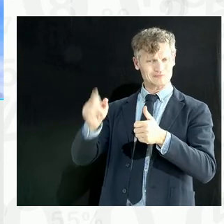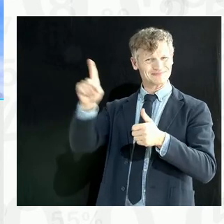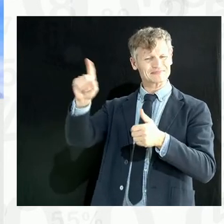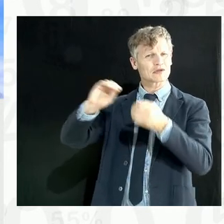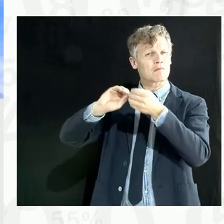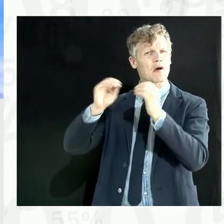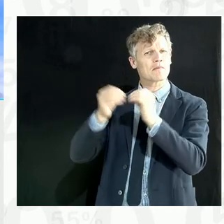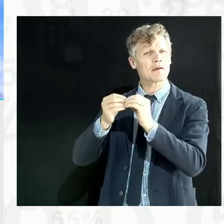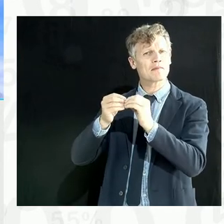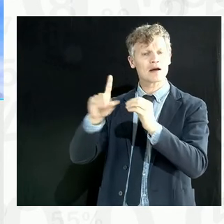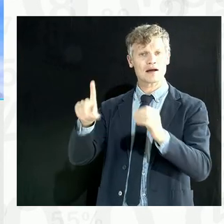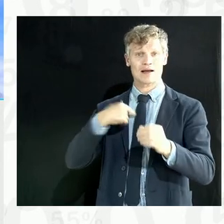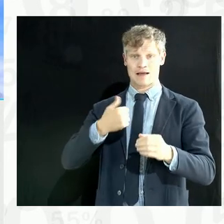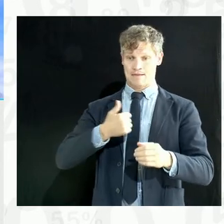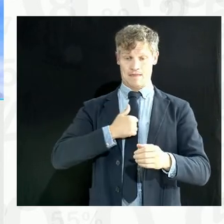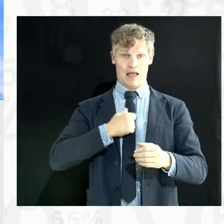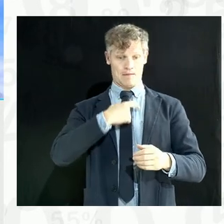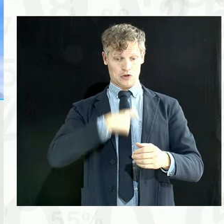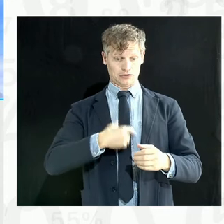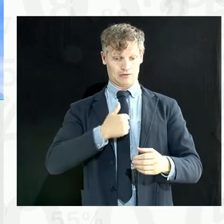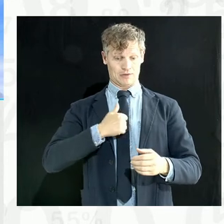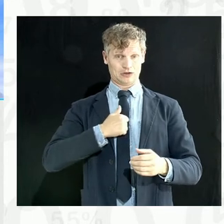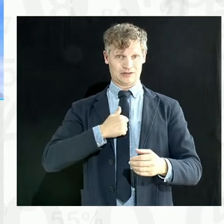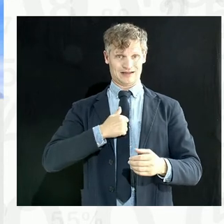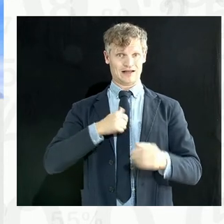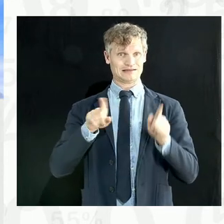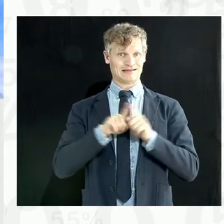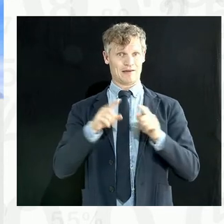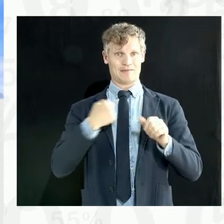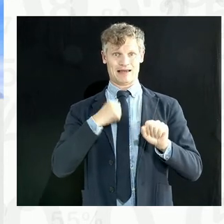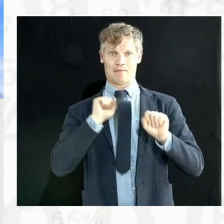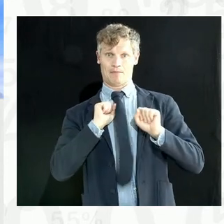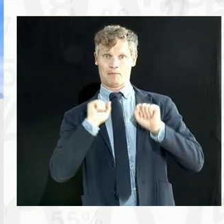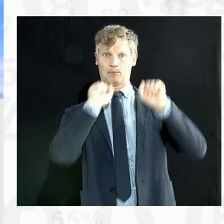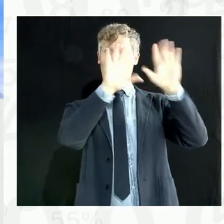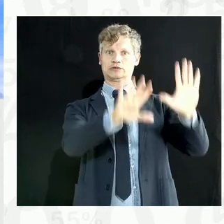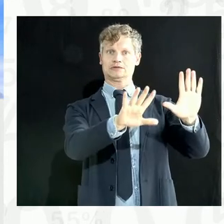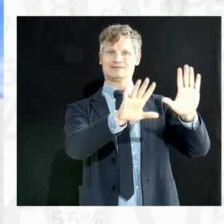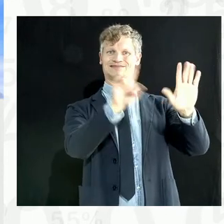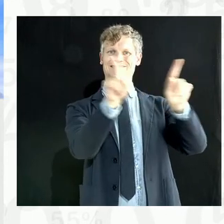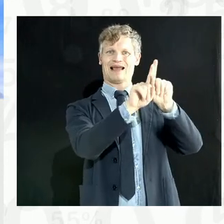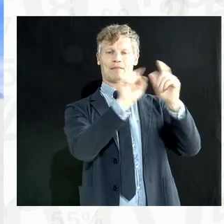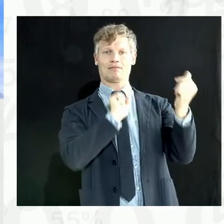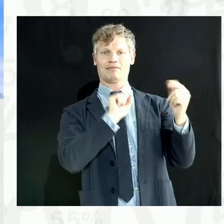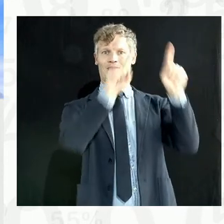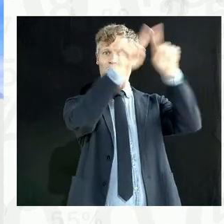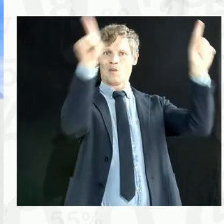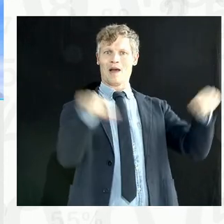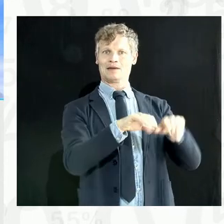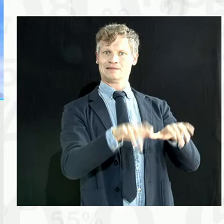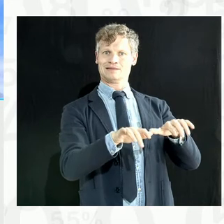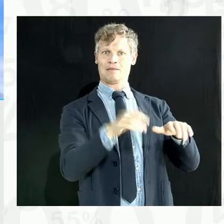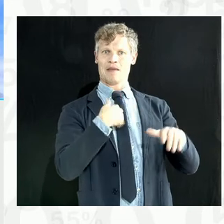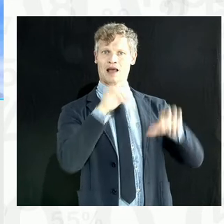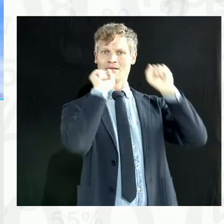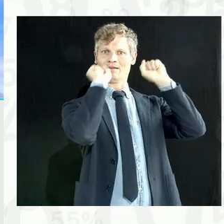outside the biological body of a human, you bring it